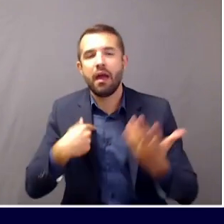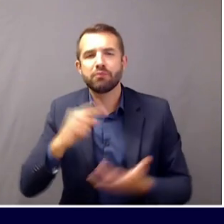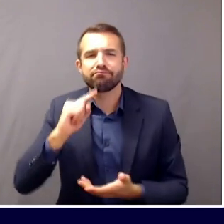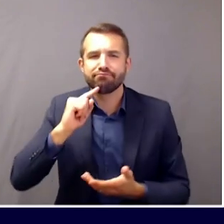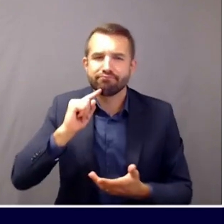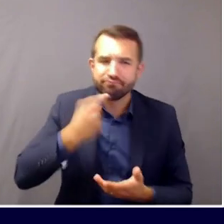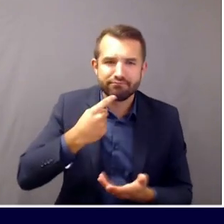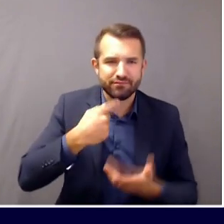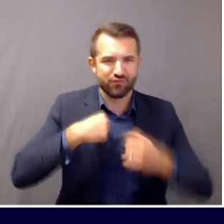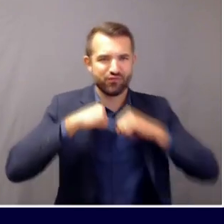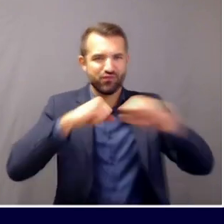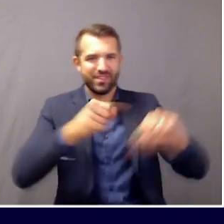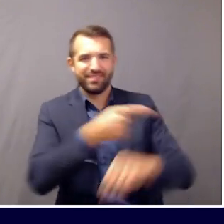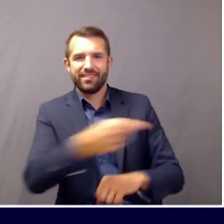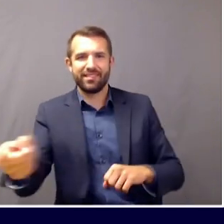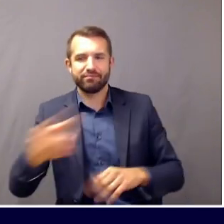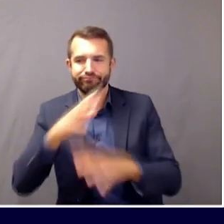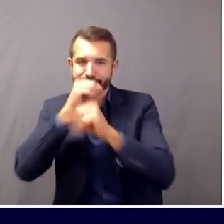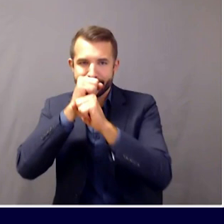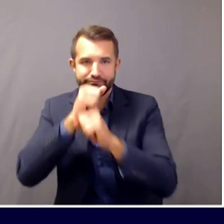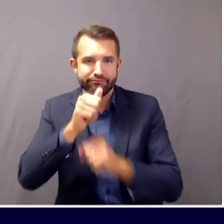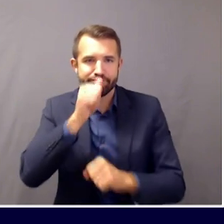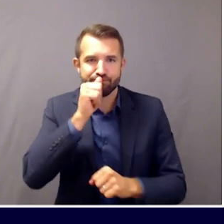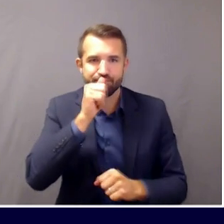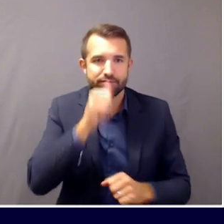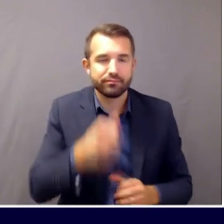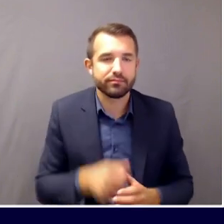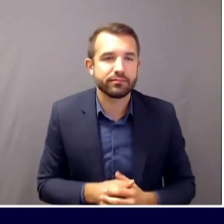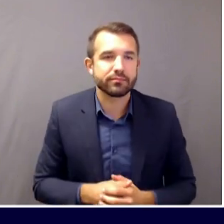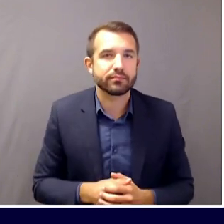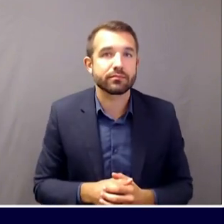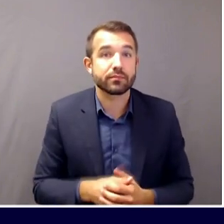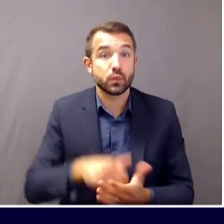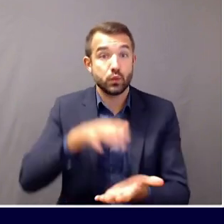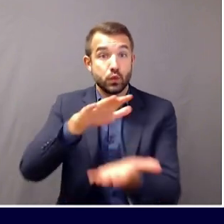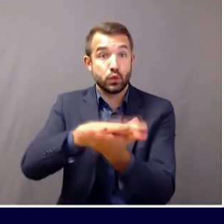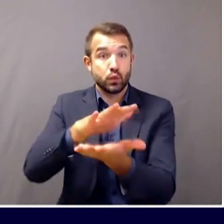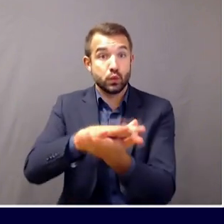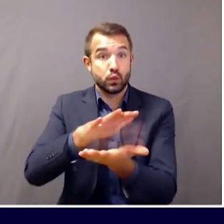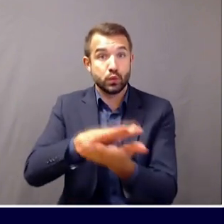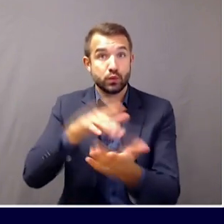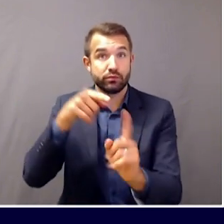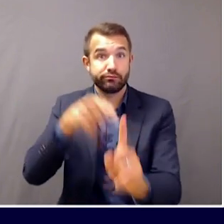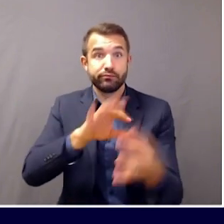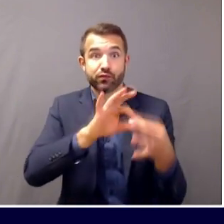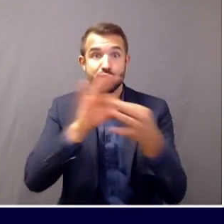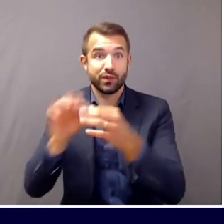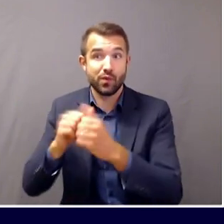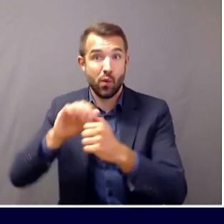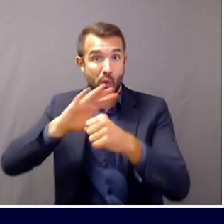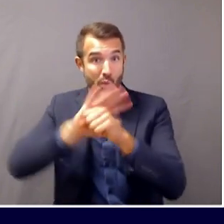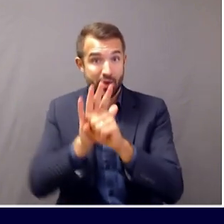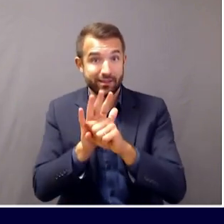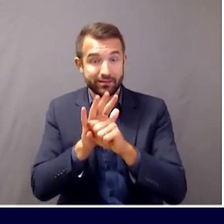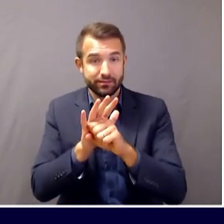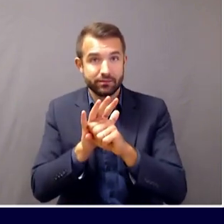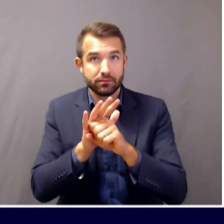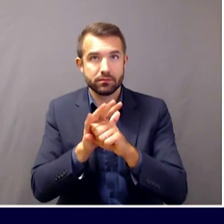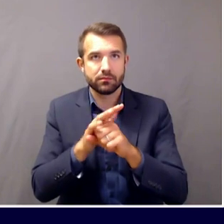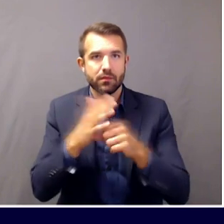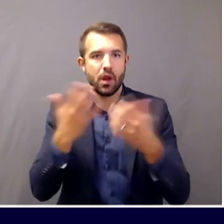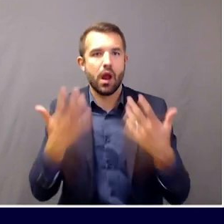balance every single day. Going into the school year with respect to COVID-19, we've already had extensive